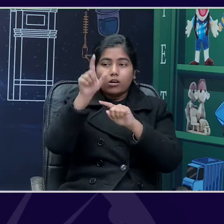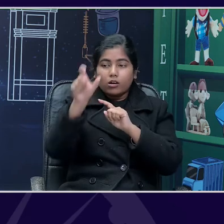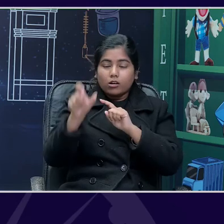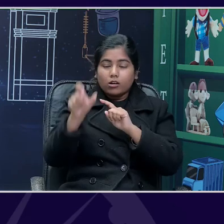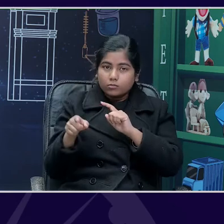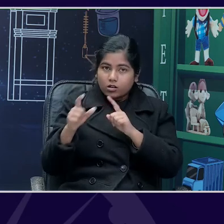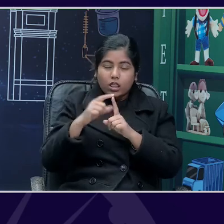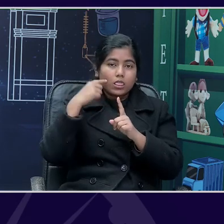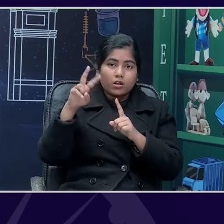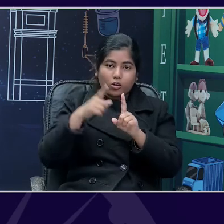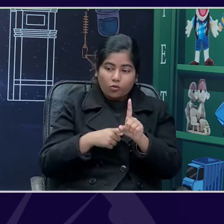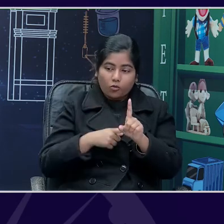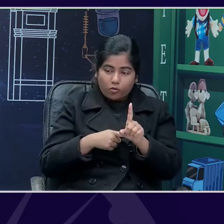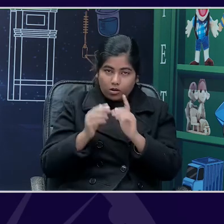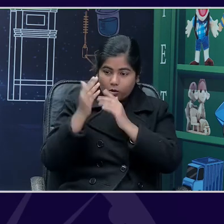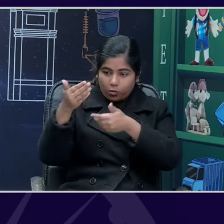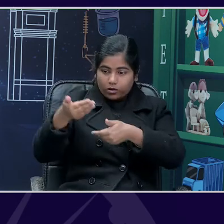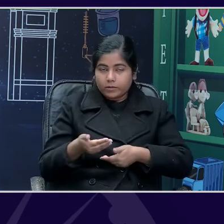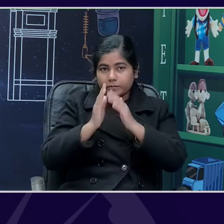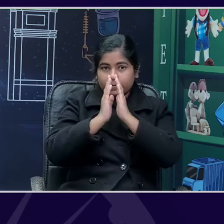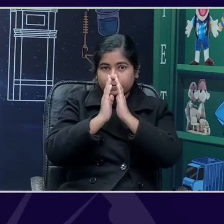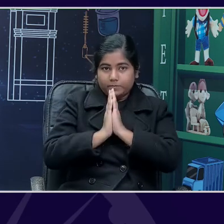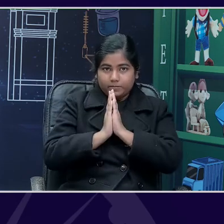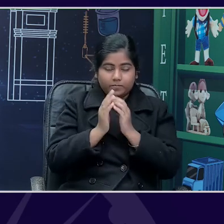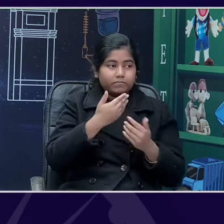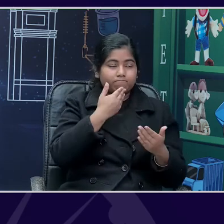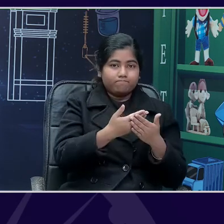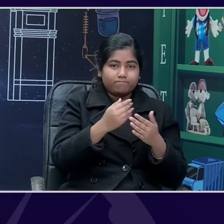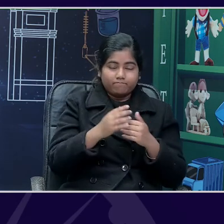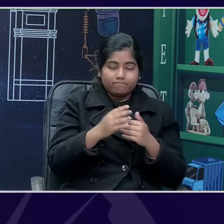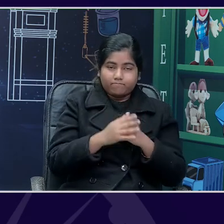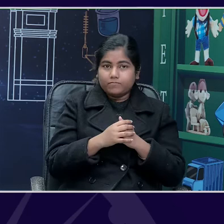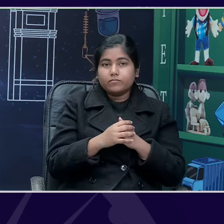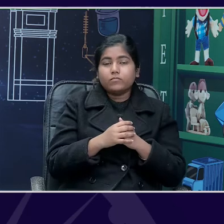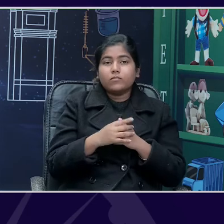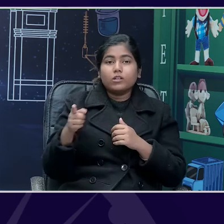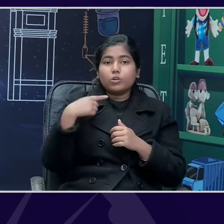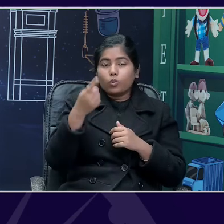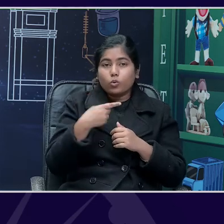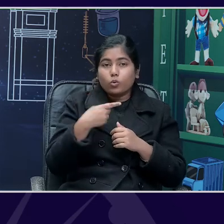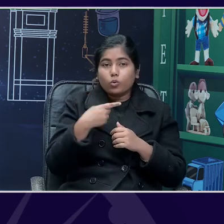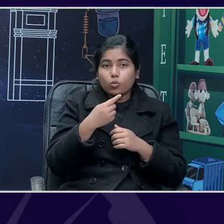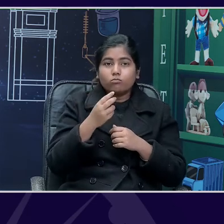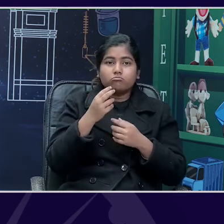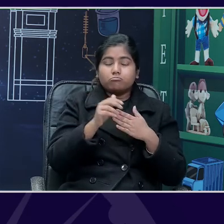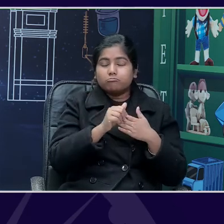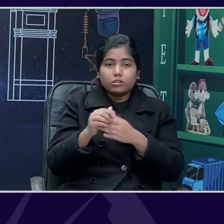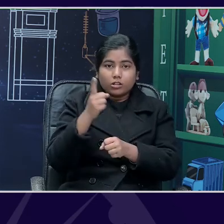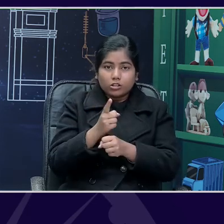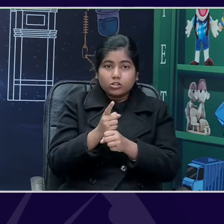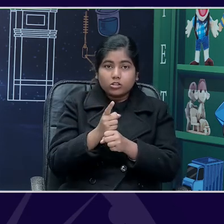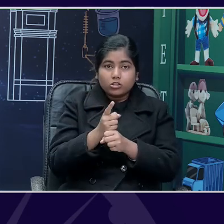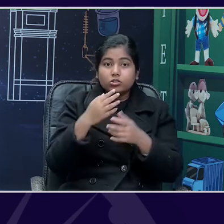Welcome ma'am. Welcome ma'am. you. Ma'am is mentor teacher directorate of